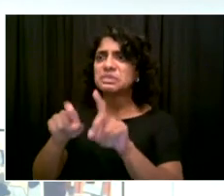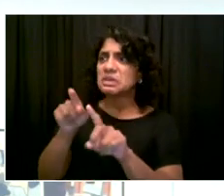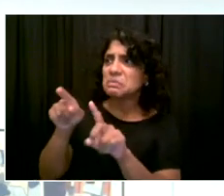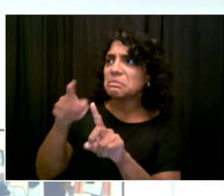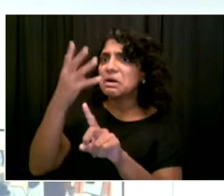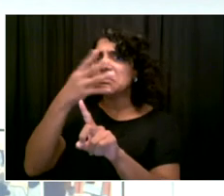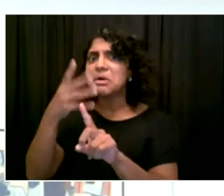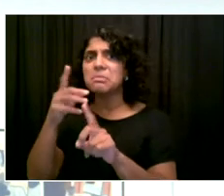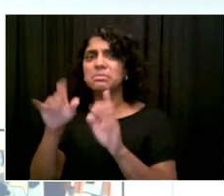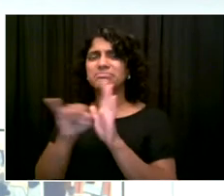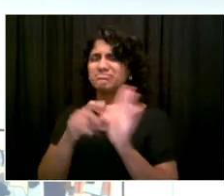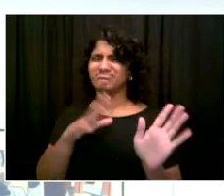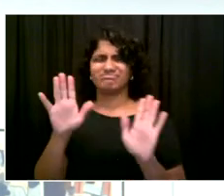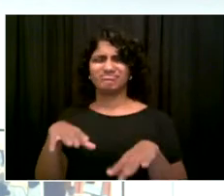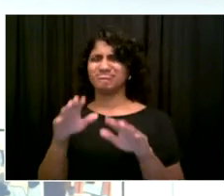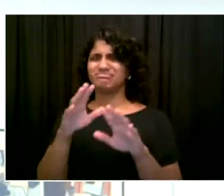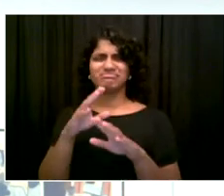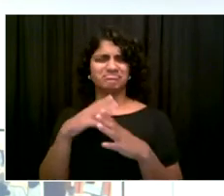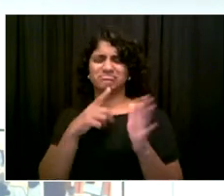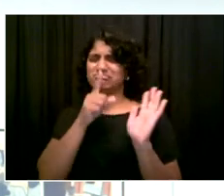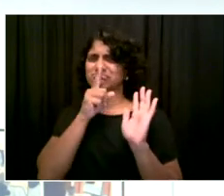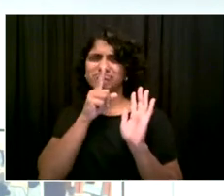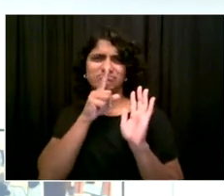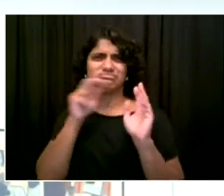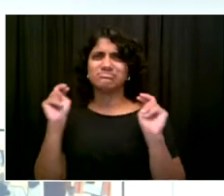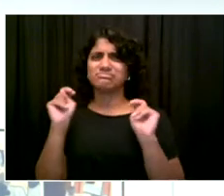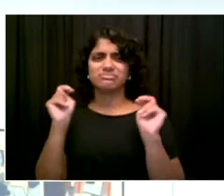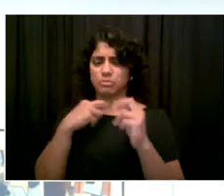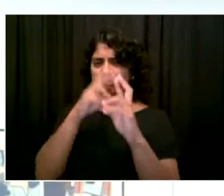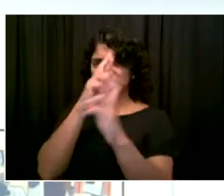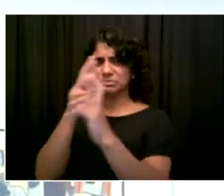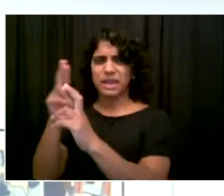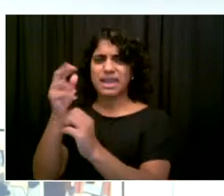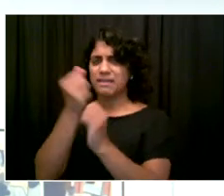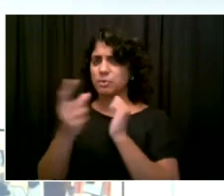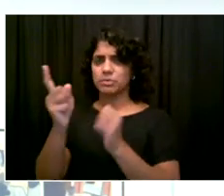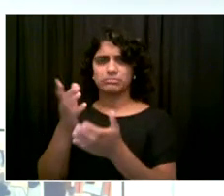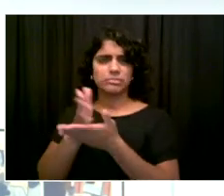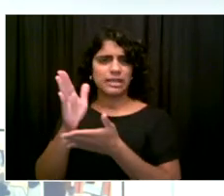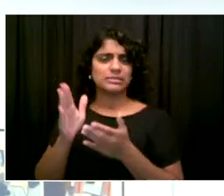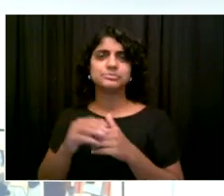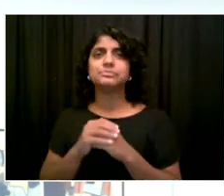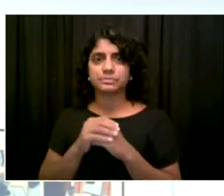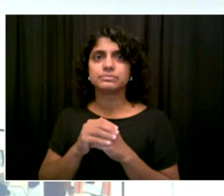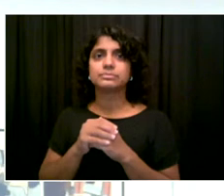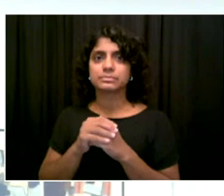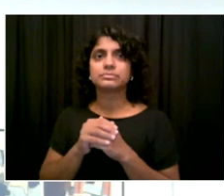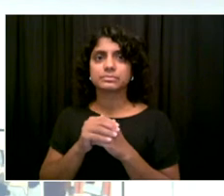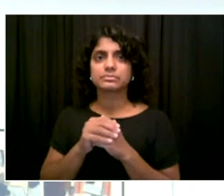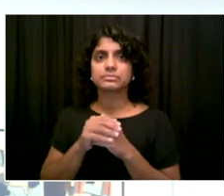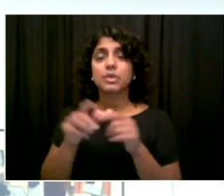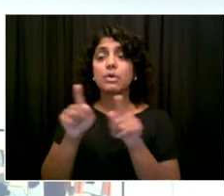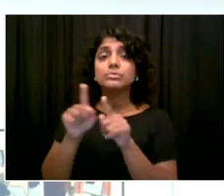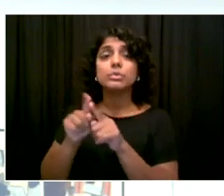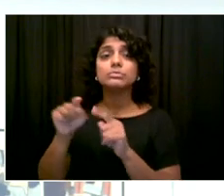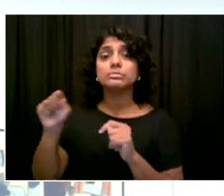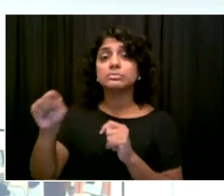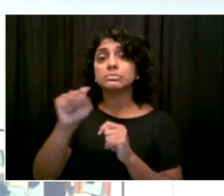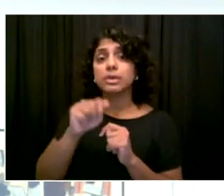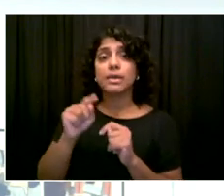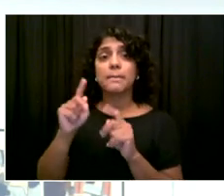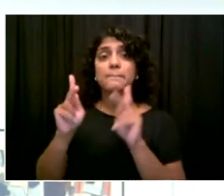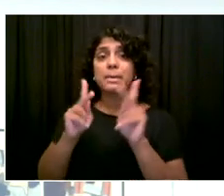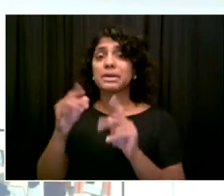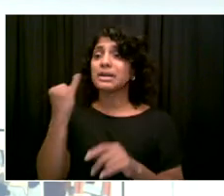public hospitals. We also never share anyone's information, such as where they reside, with federal